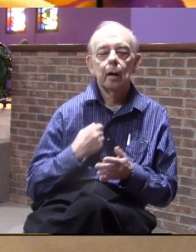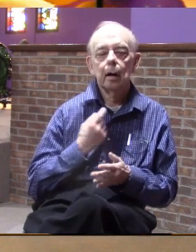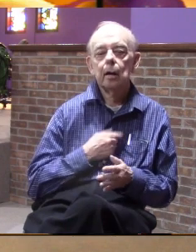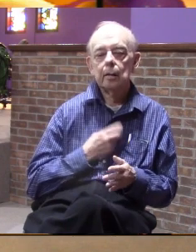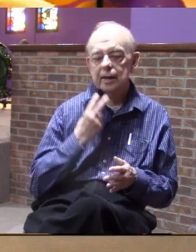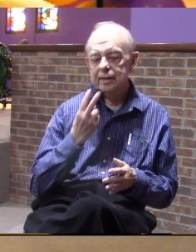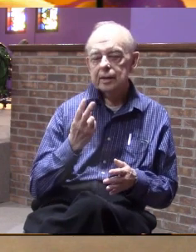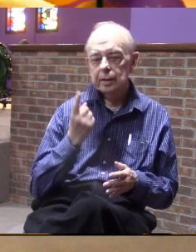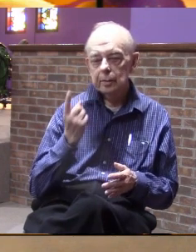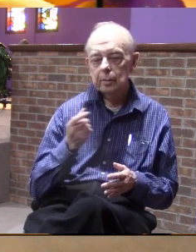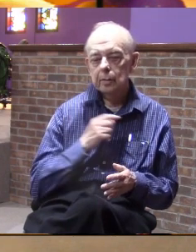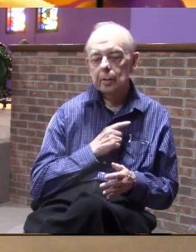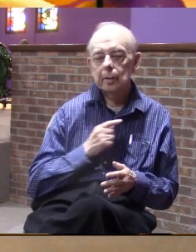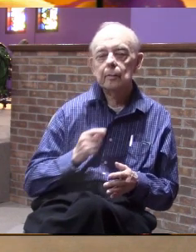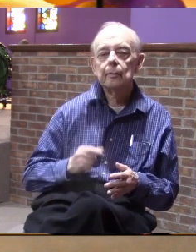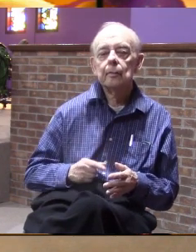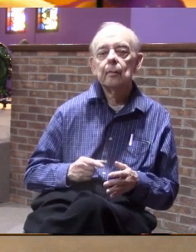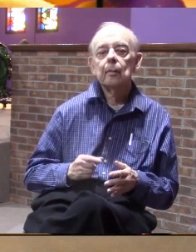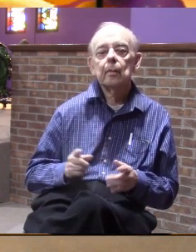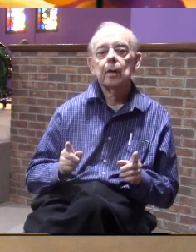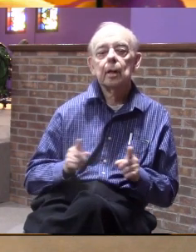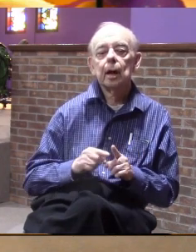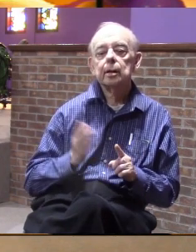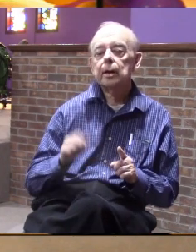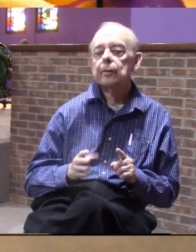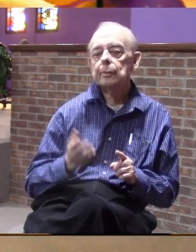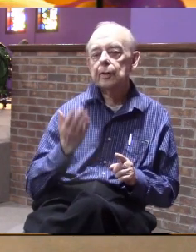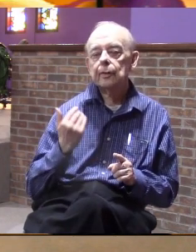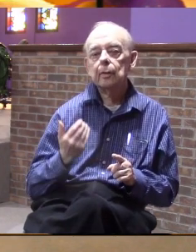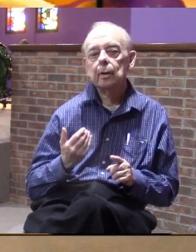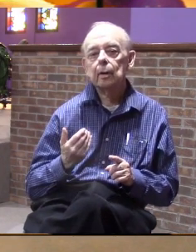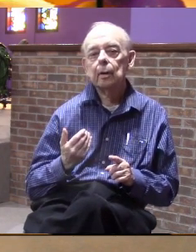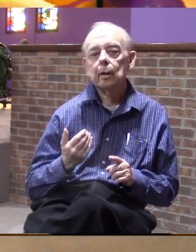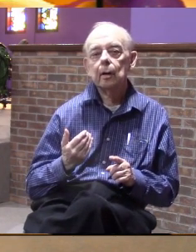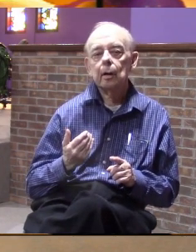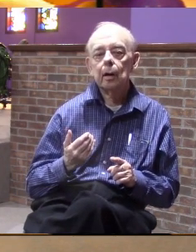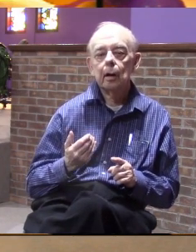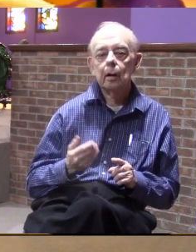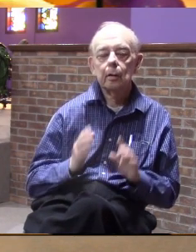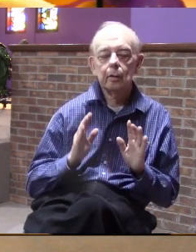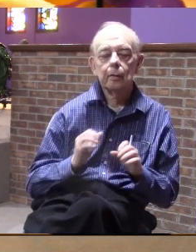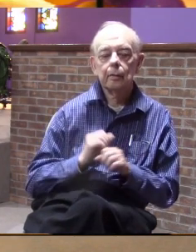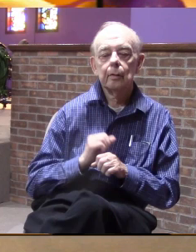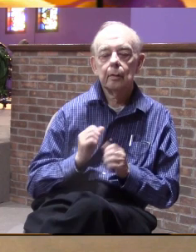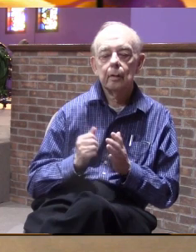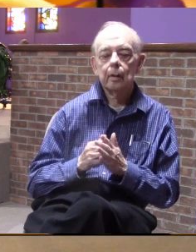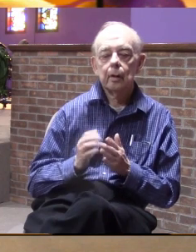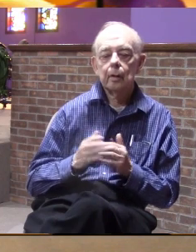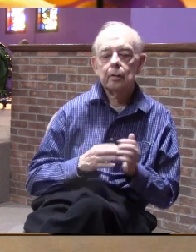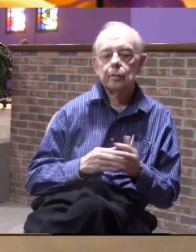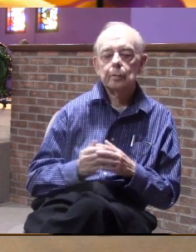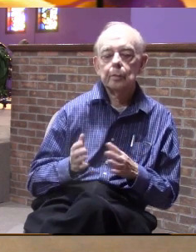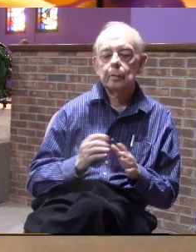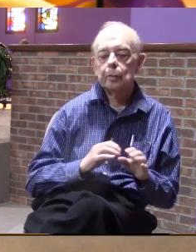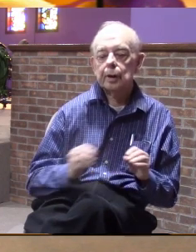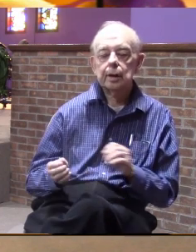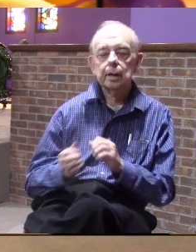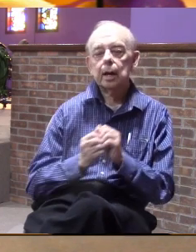Lord to see you like never before the masterpieces that you're building and putting together